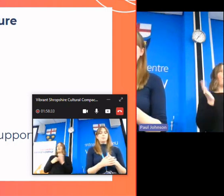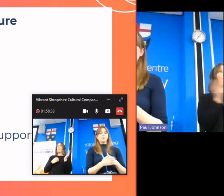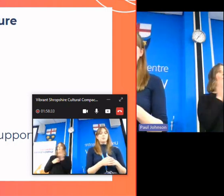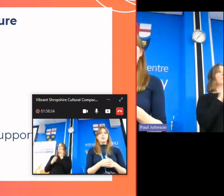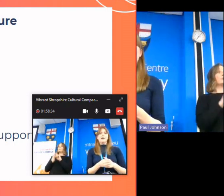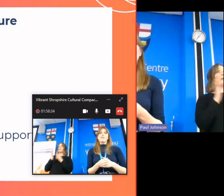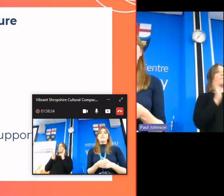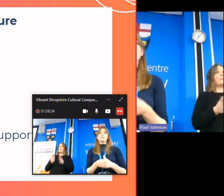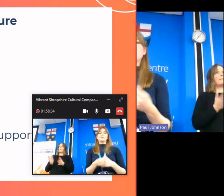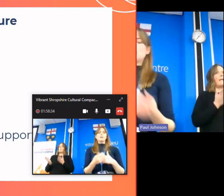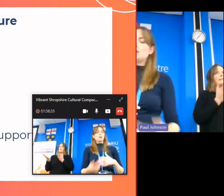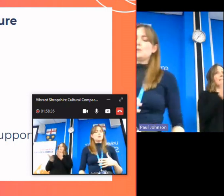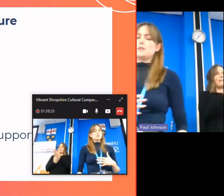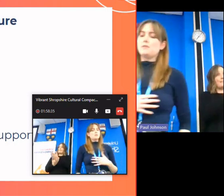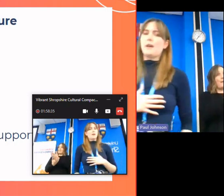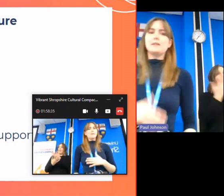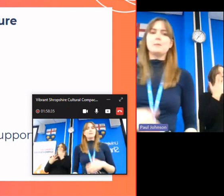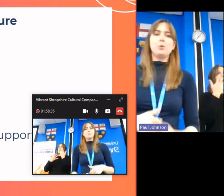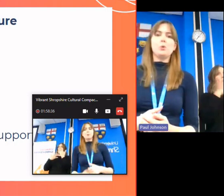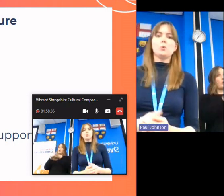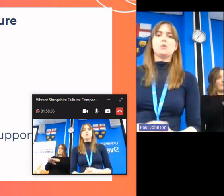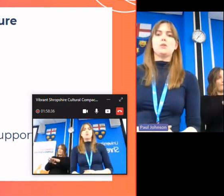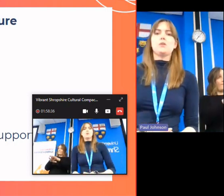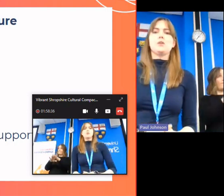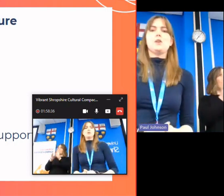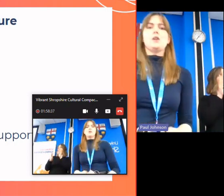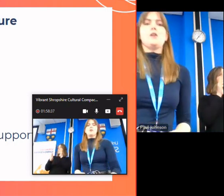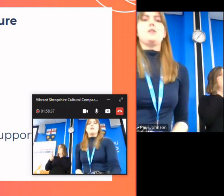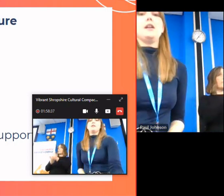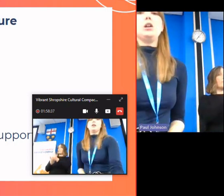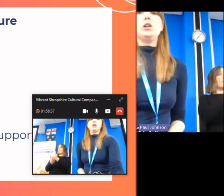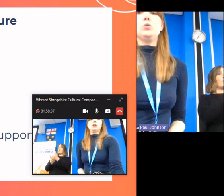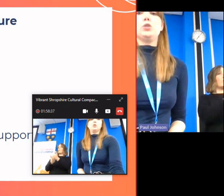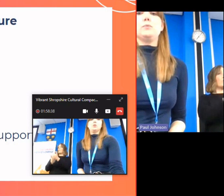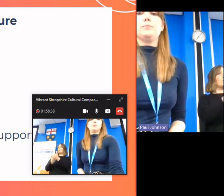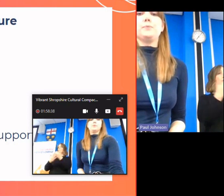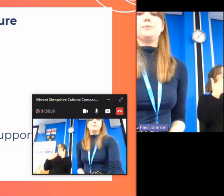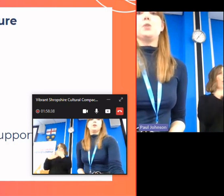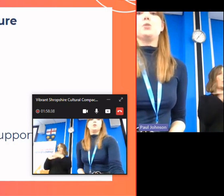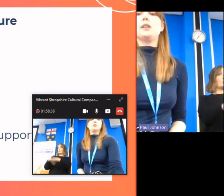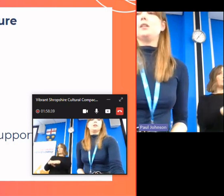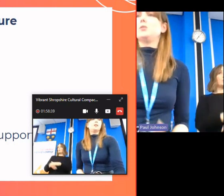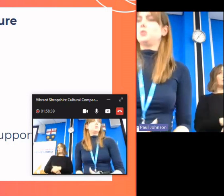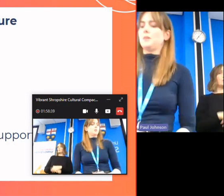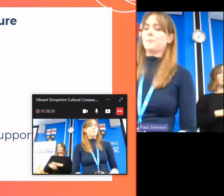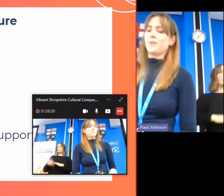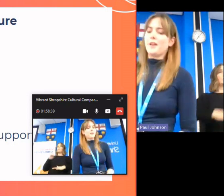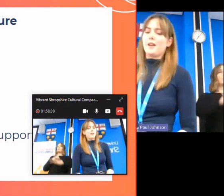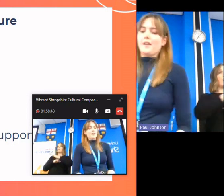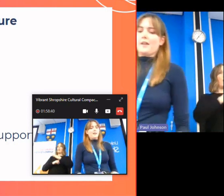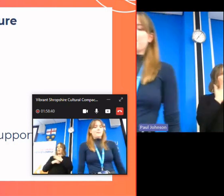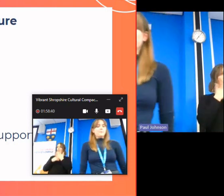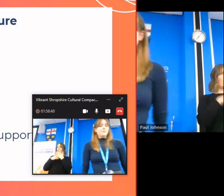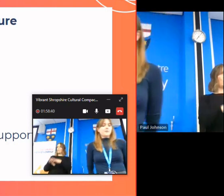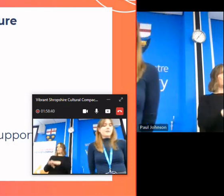be accessible they must be inclusive and support inclusion social inclusion